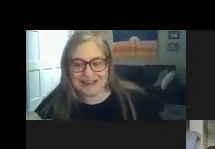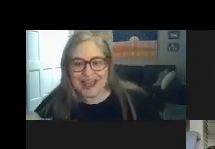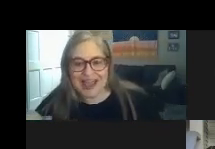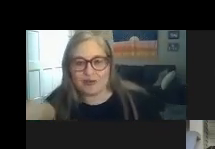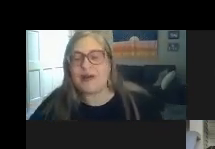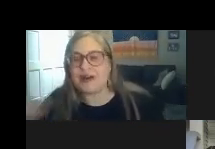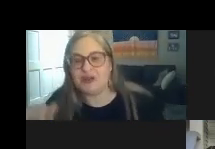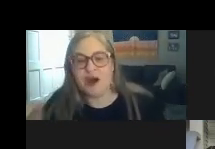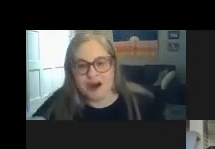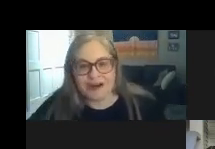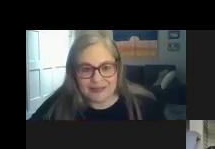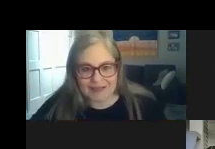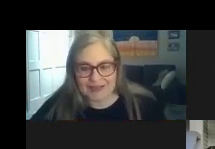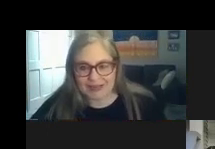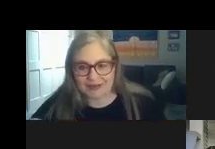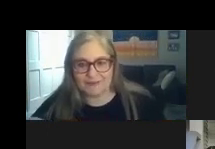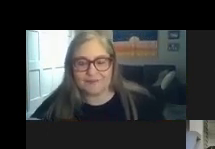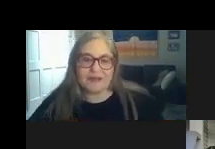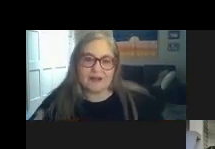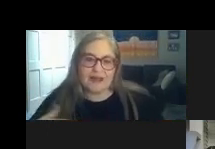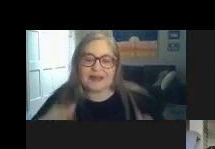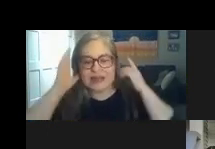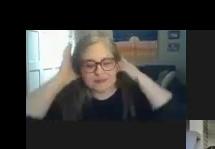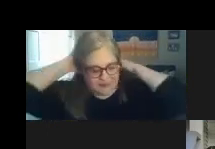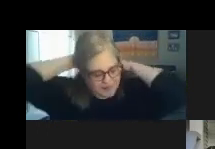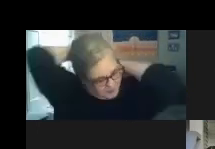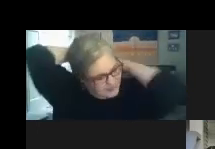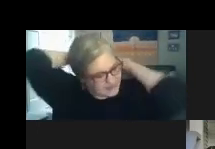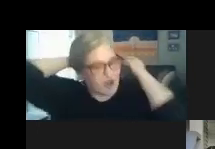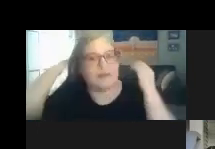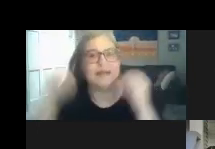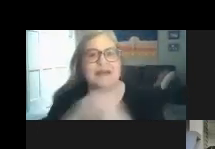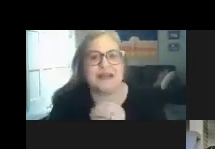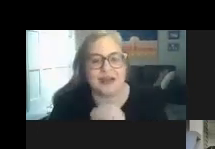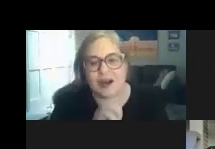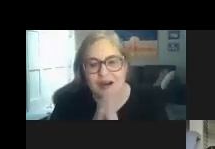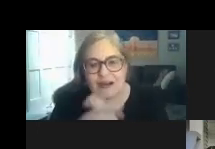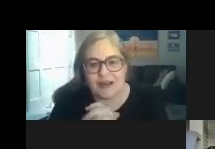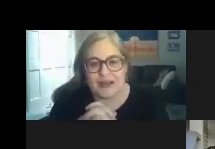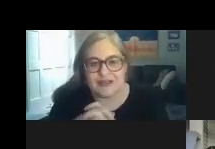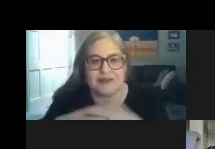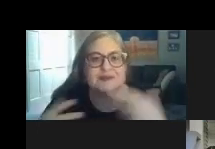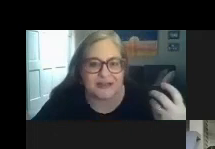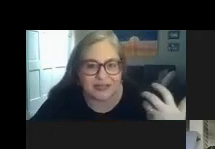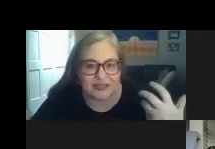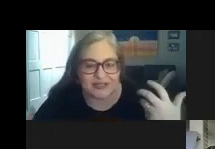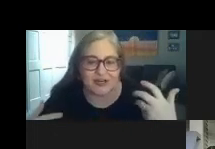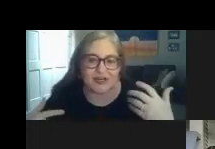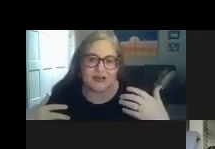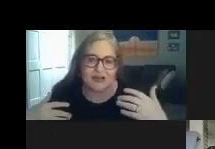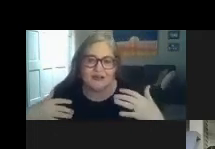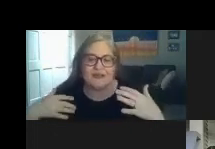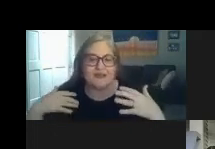ed and where you are in that cycle a lot of times when families call me at the arc to express a